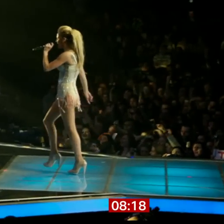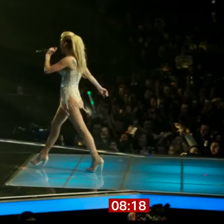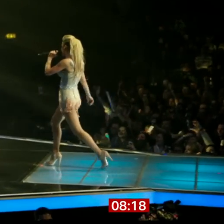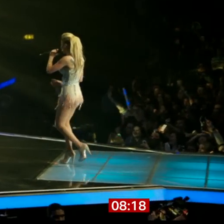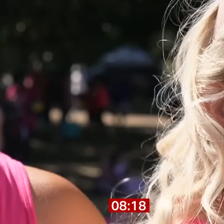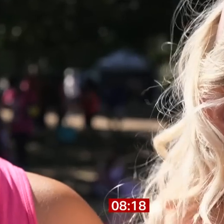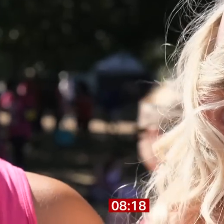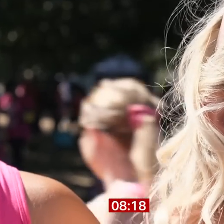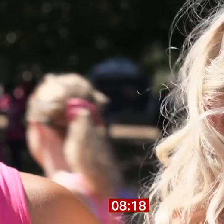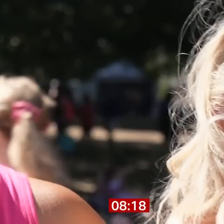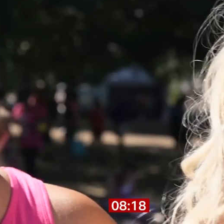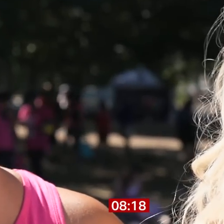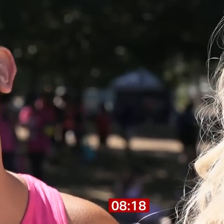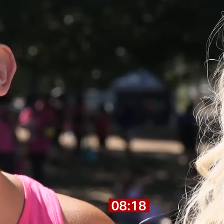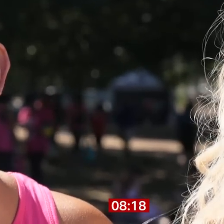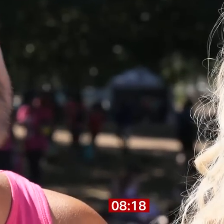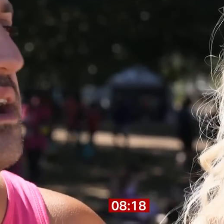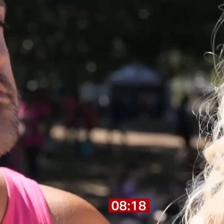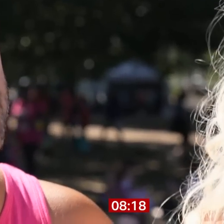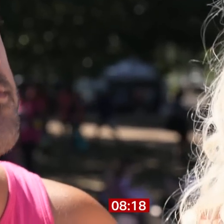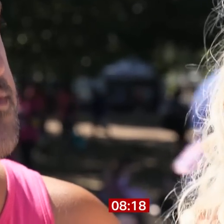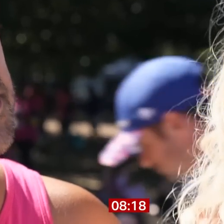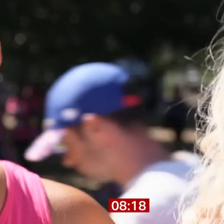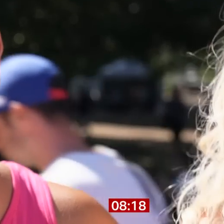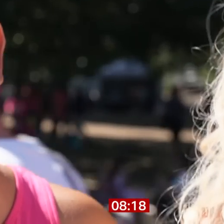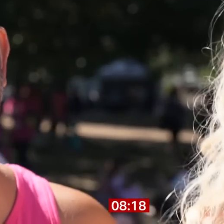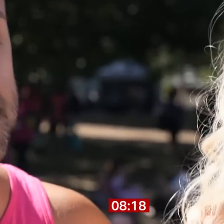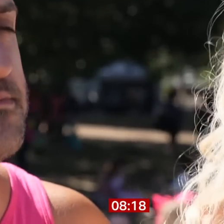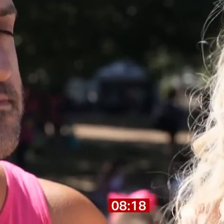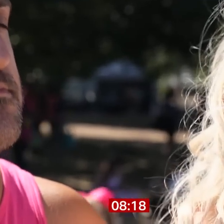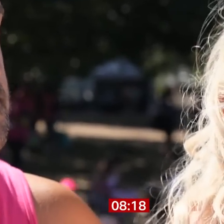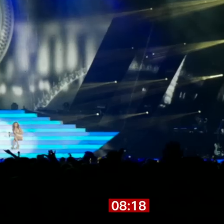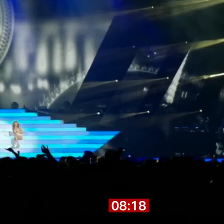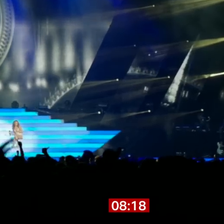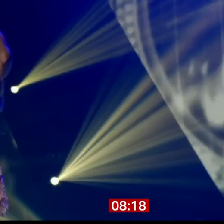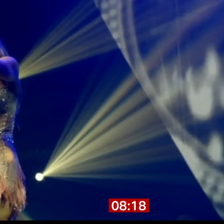We miss her very much, but she's up there shining down on us now. She definitely is.